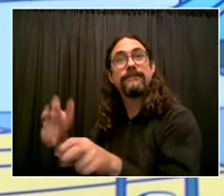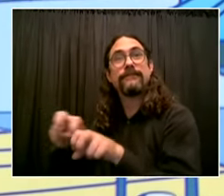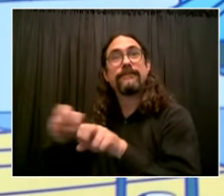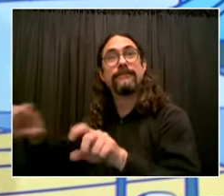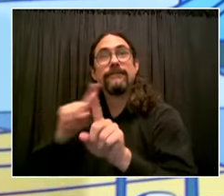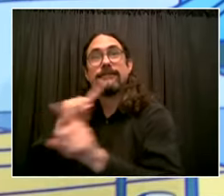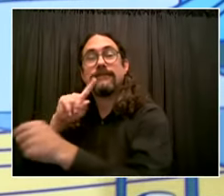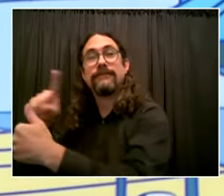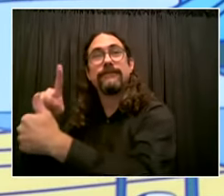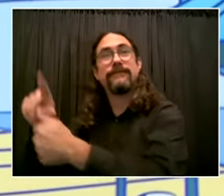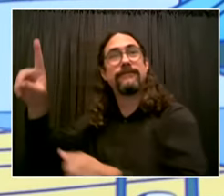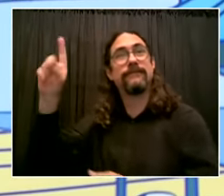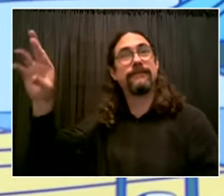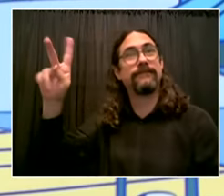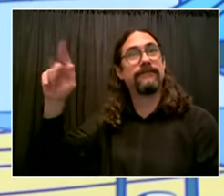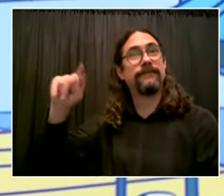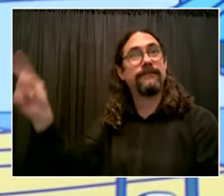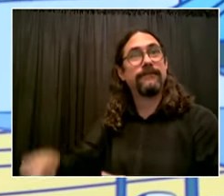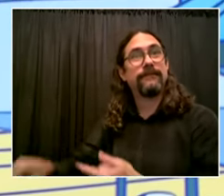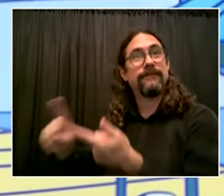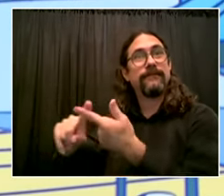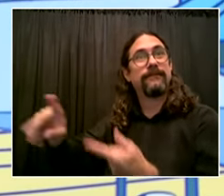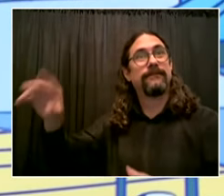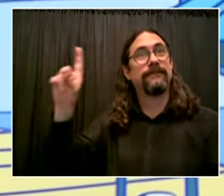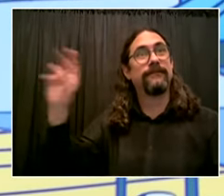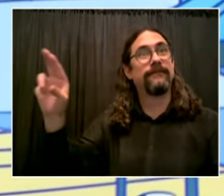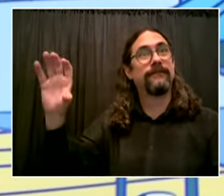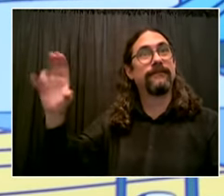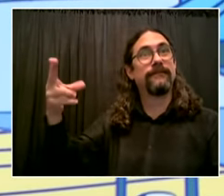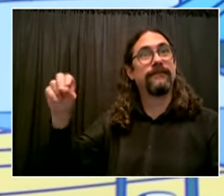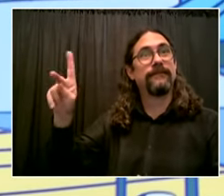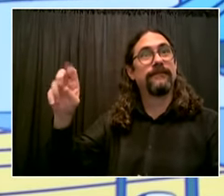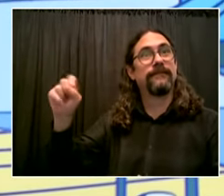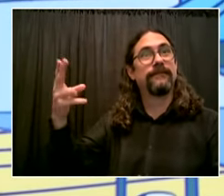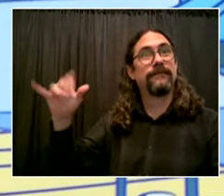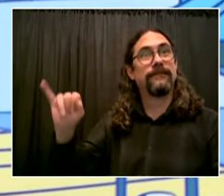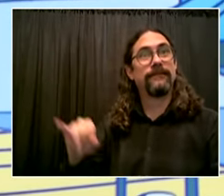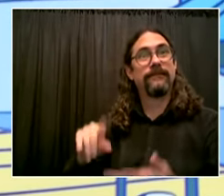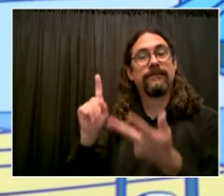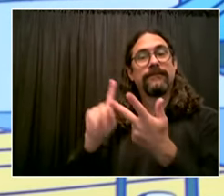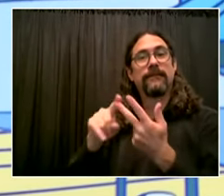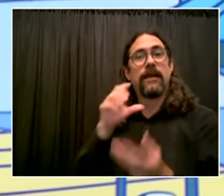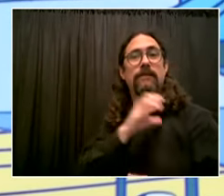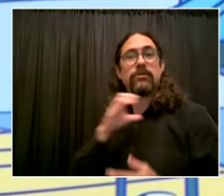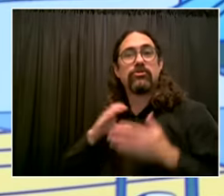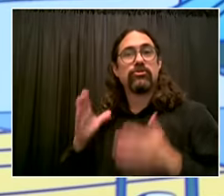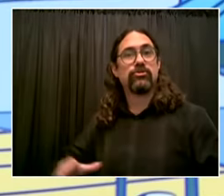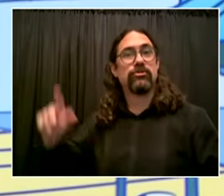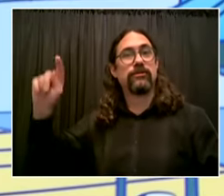and by do it commissioner jesse tisch the first question today it goes to juan manuel from new york one